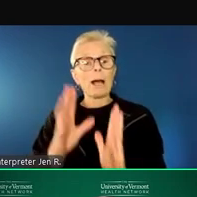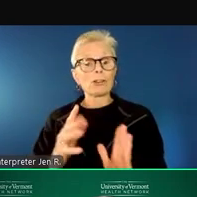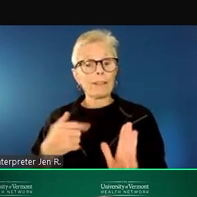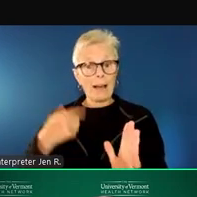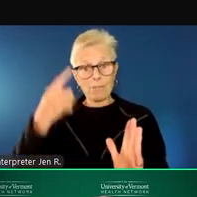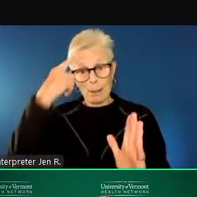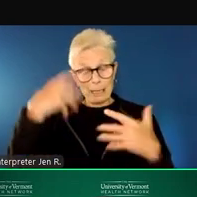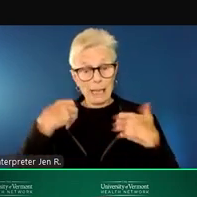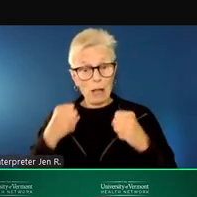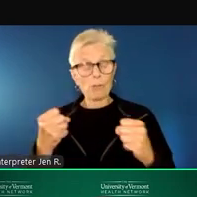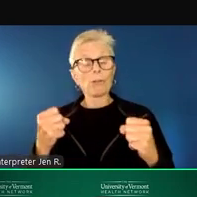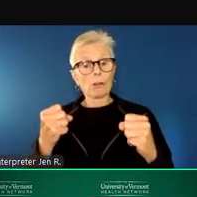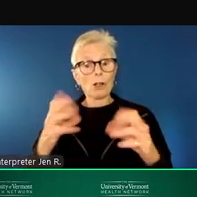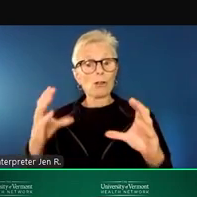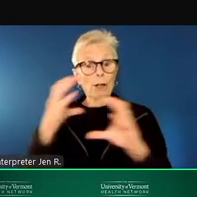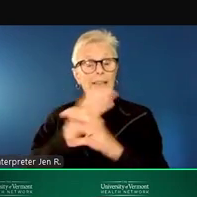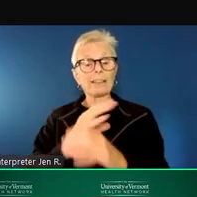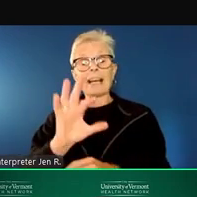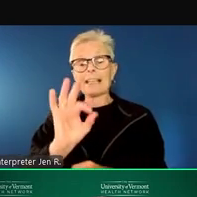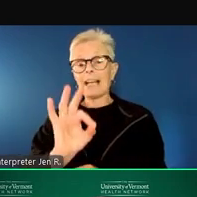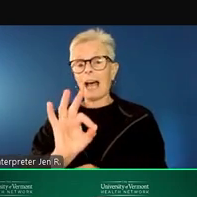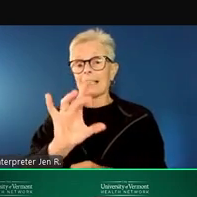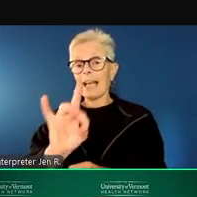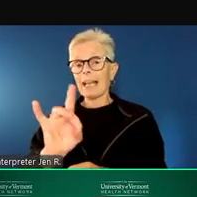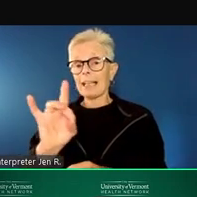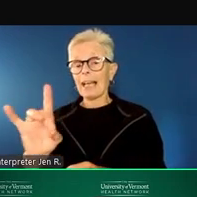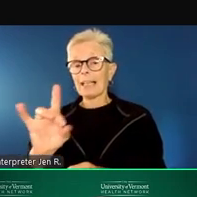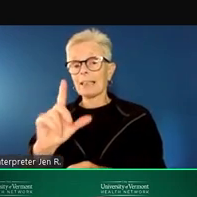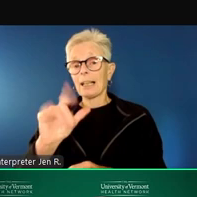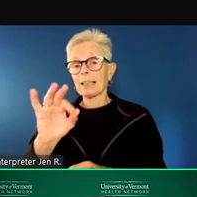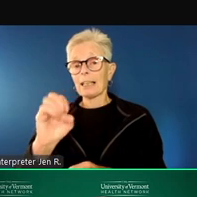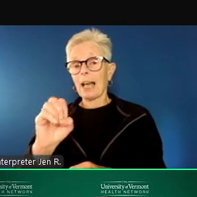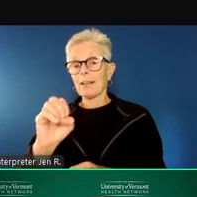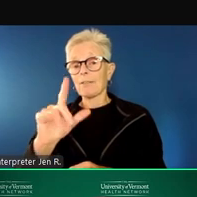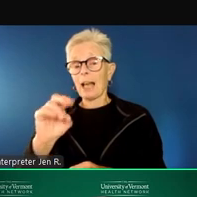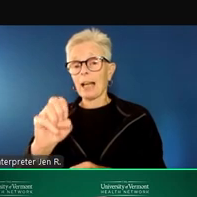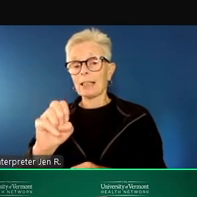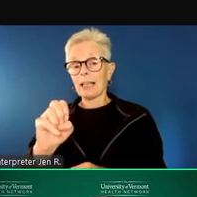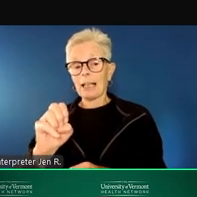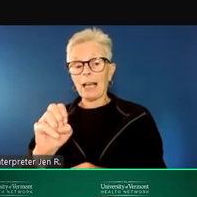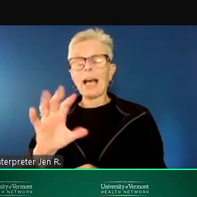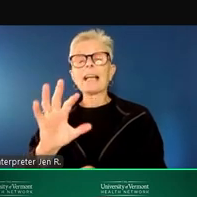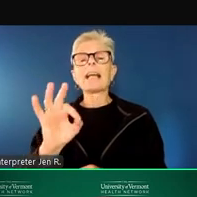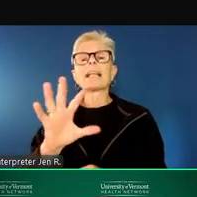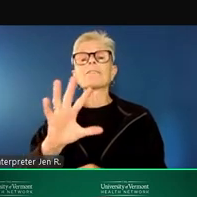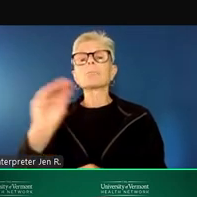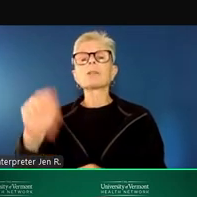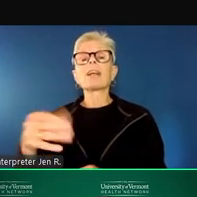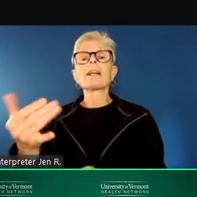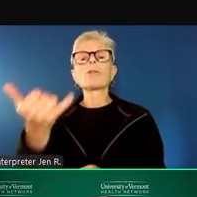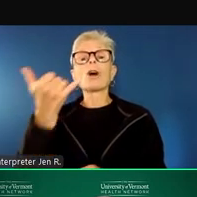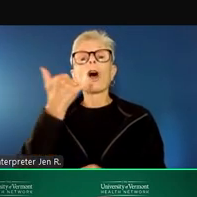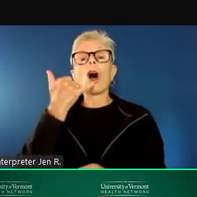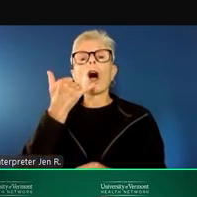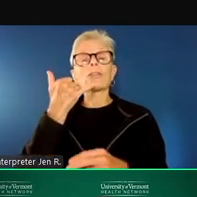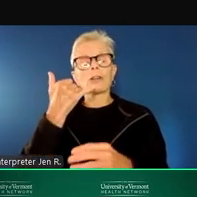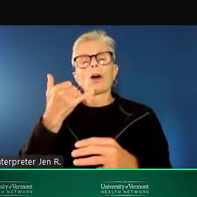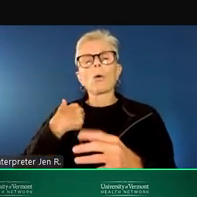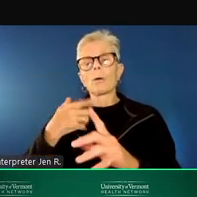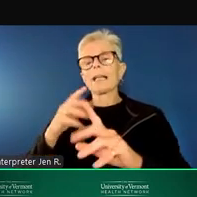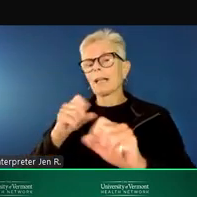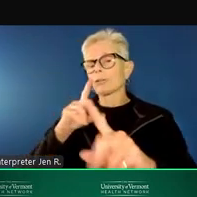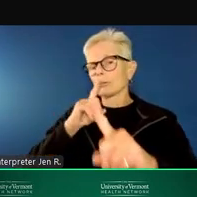is the 988 lifeline. And as you can see by the graphic, 95% of calls are resolved by phone.